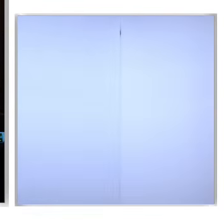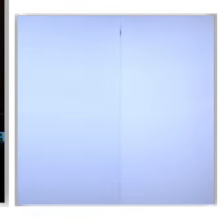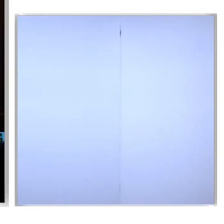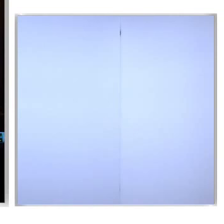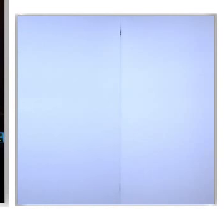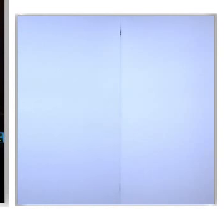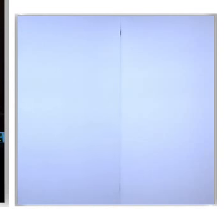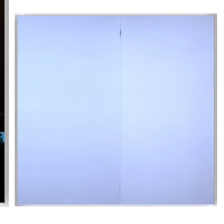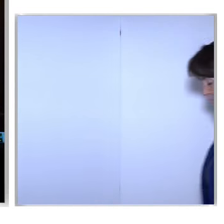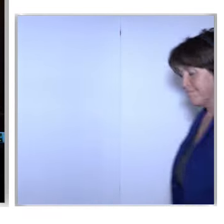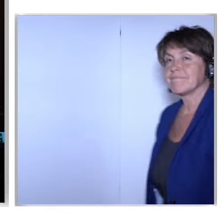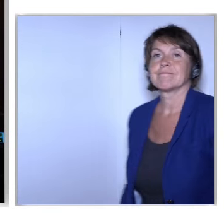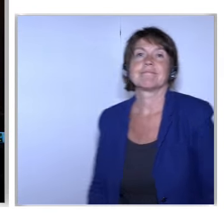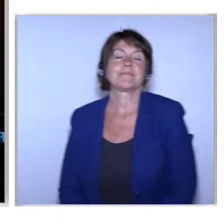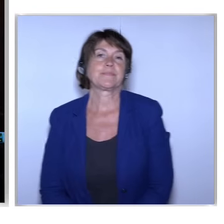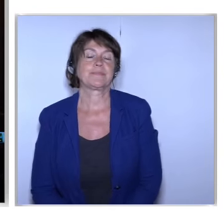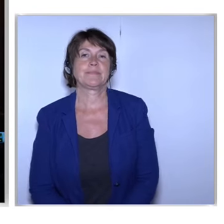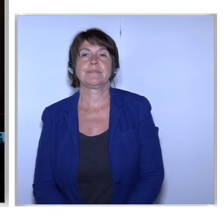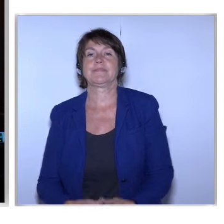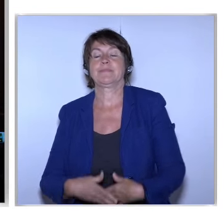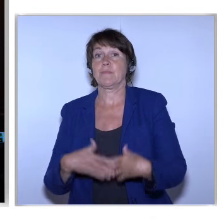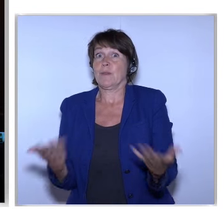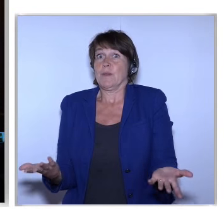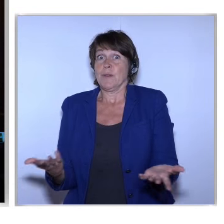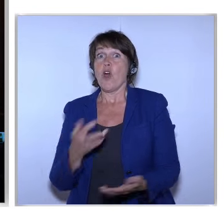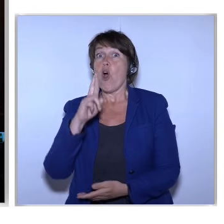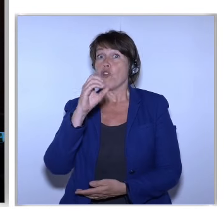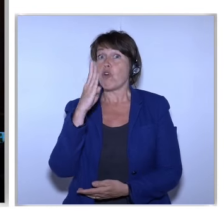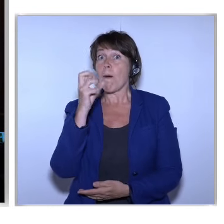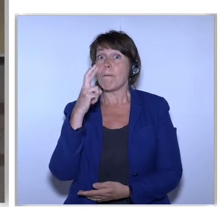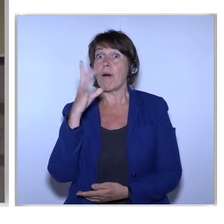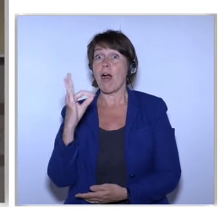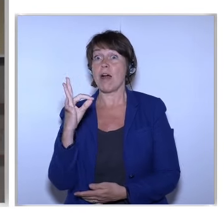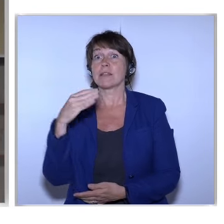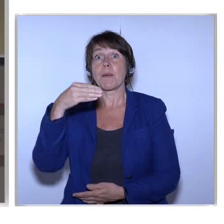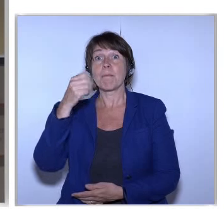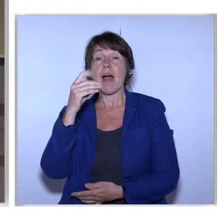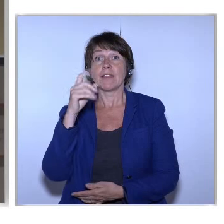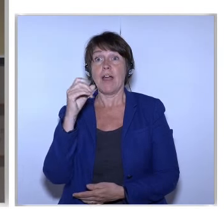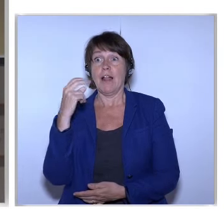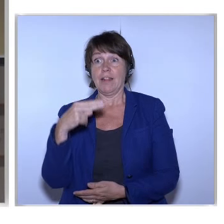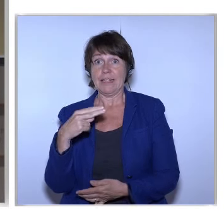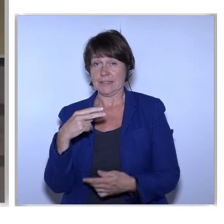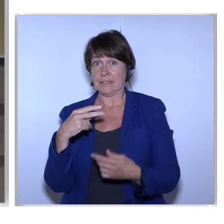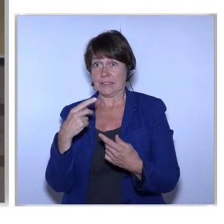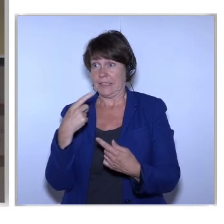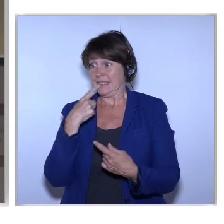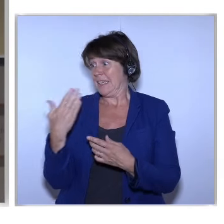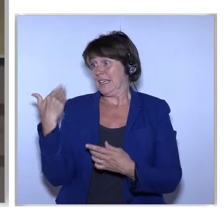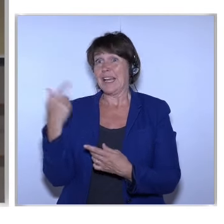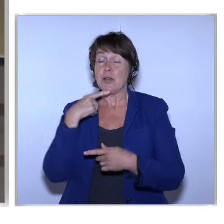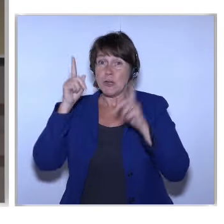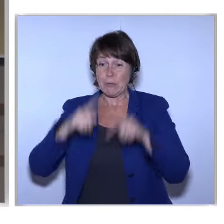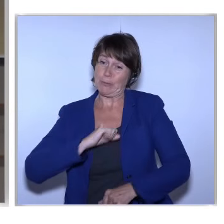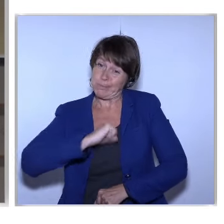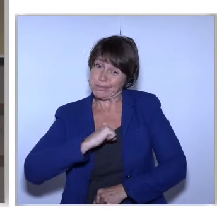Well Robert Madeleine Was Calling For Speed And If I May Say So I Think So You Are Showing That You Are